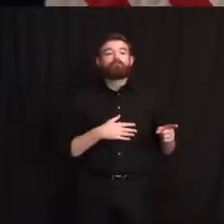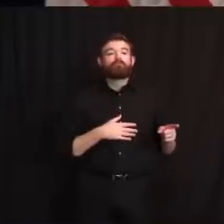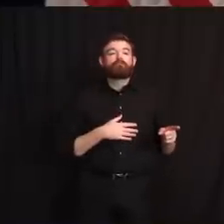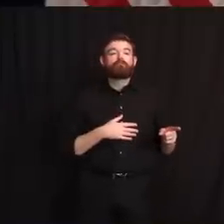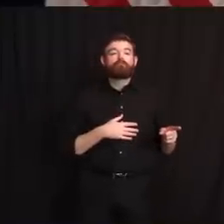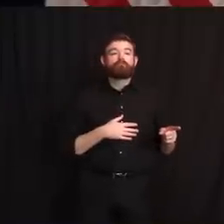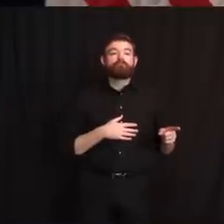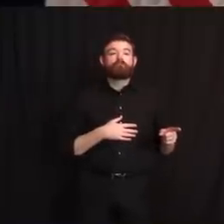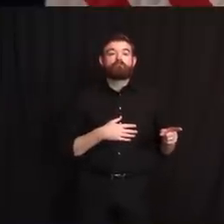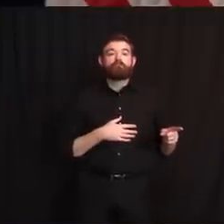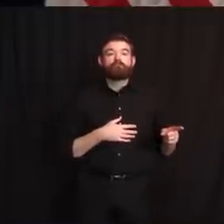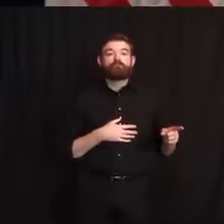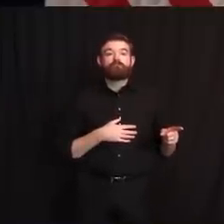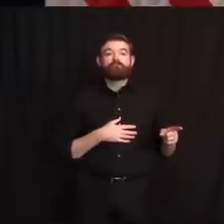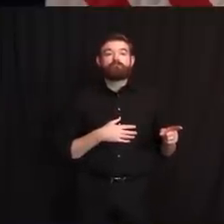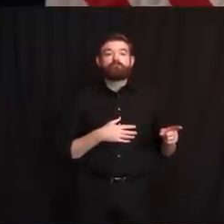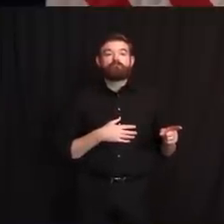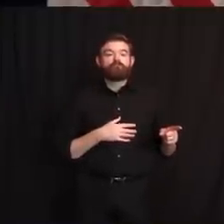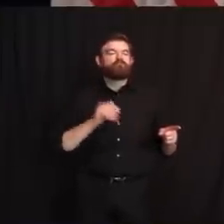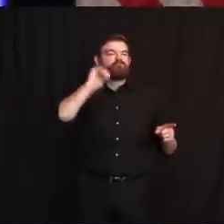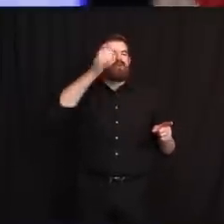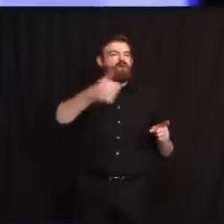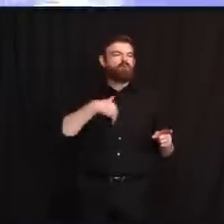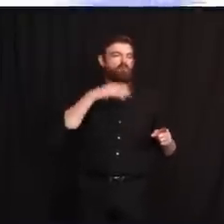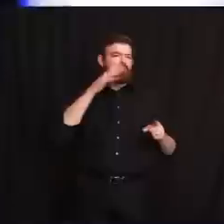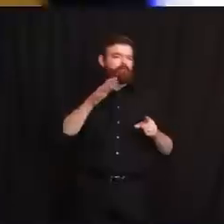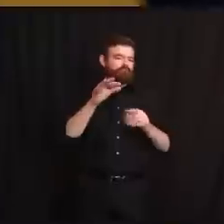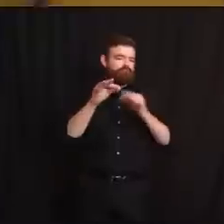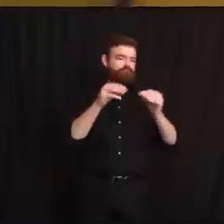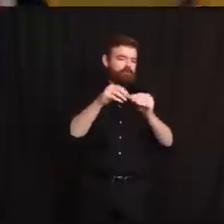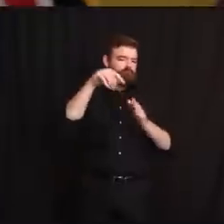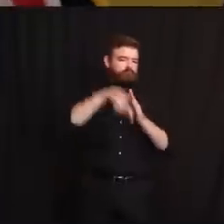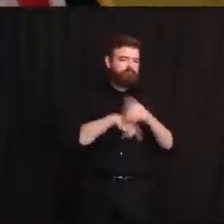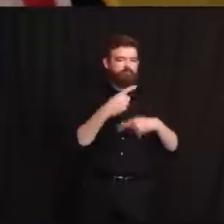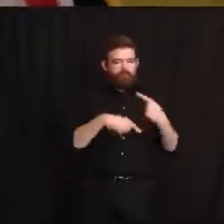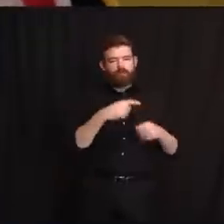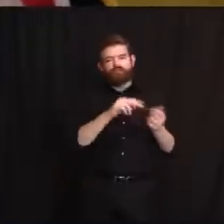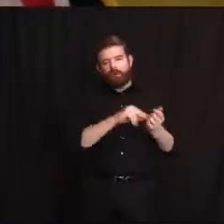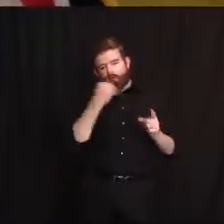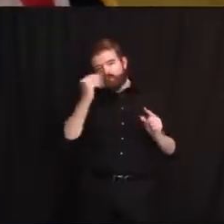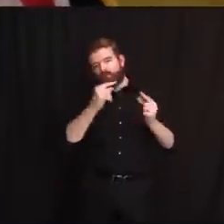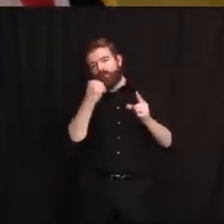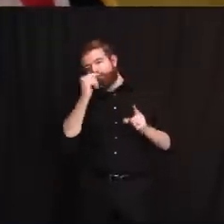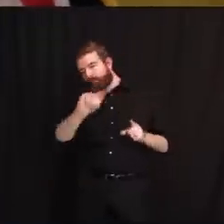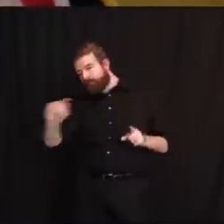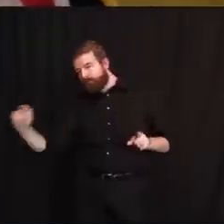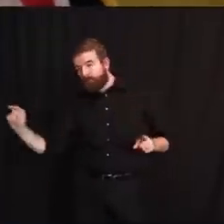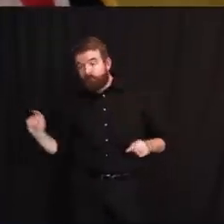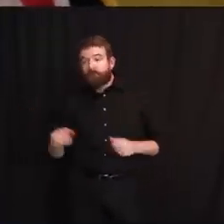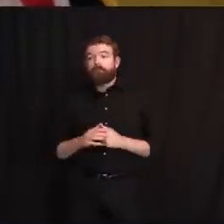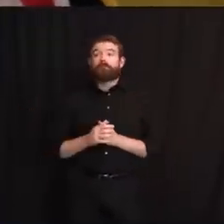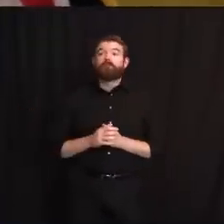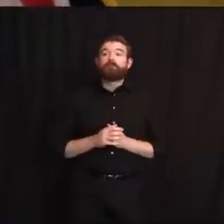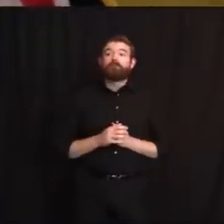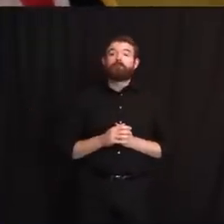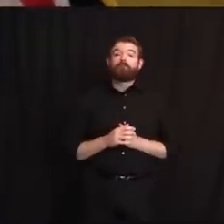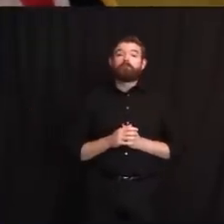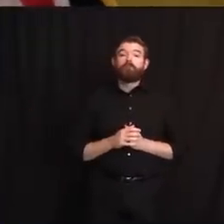be the day we have a big discussion on long-term care. At this point, let me see,